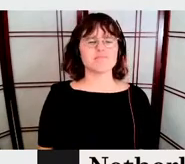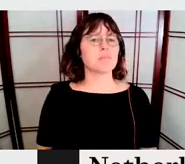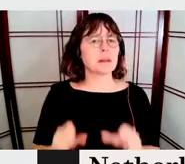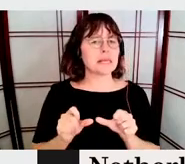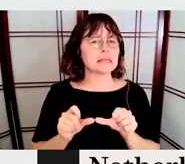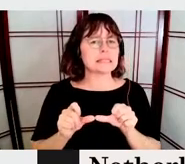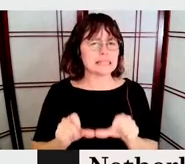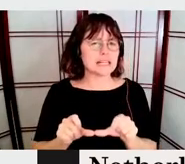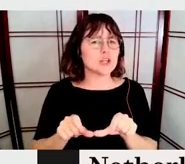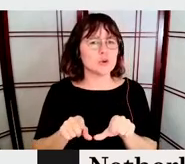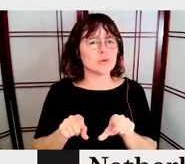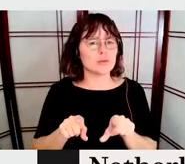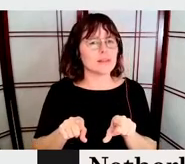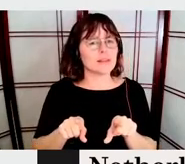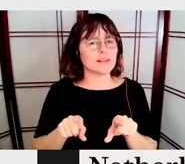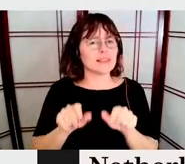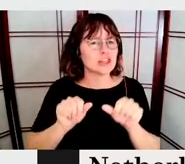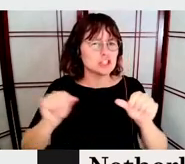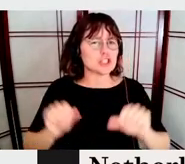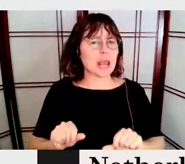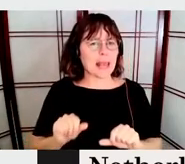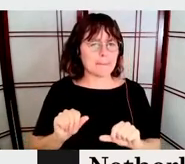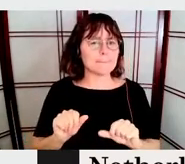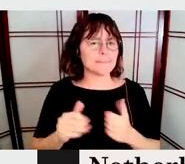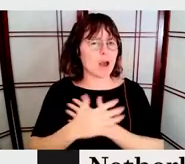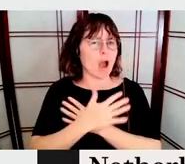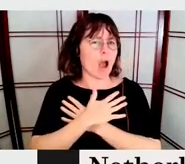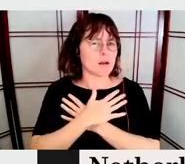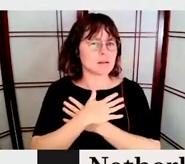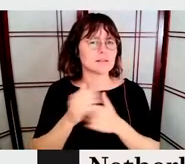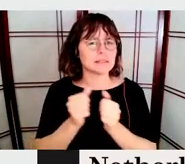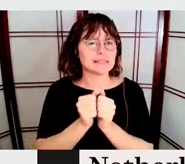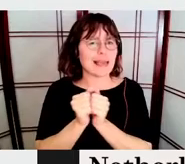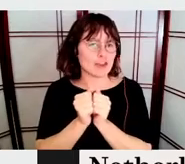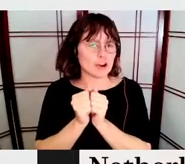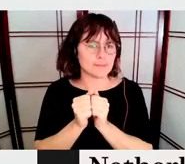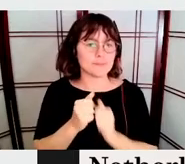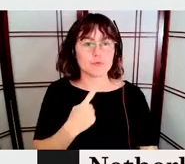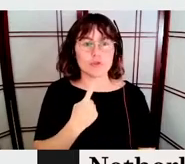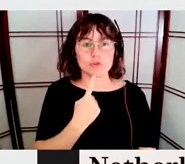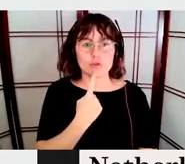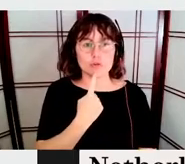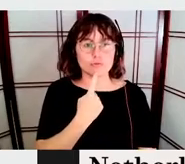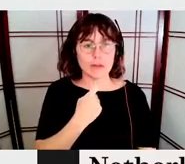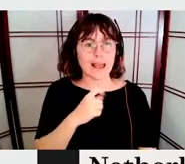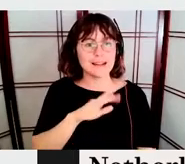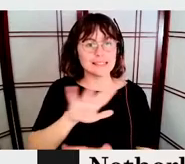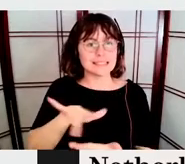shapes are together. And in red in the middle is his heart.